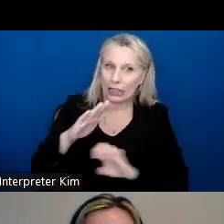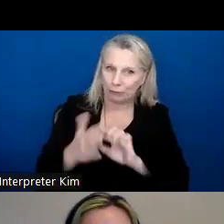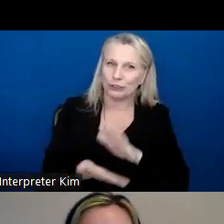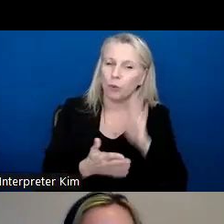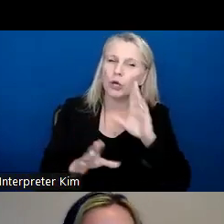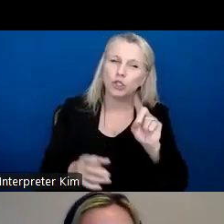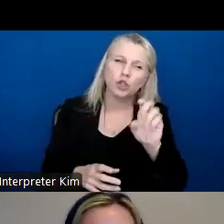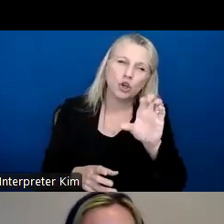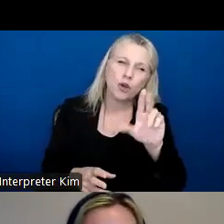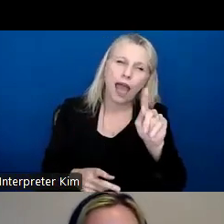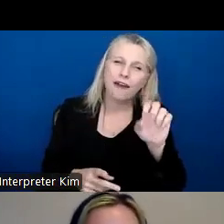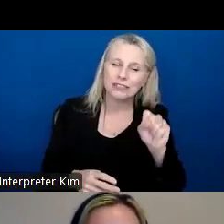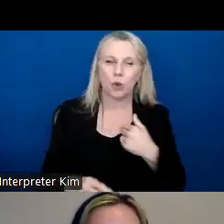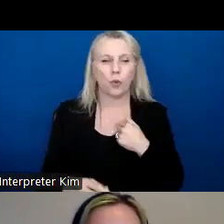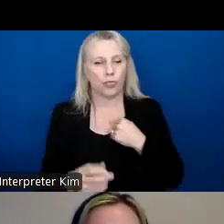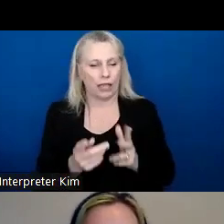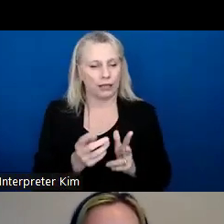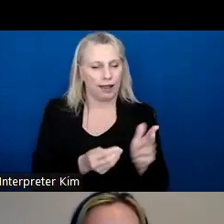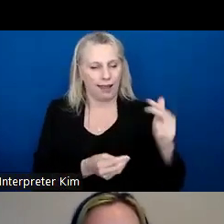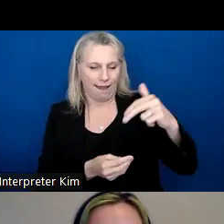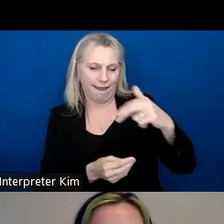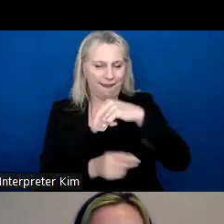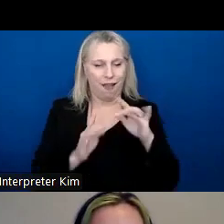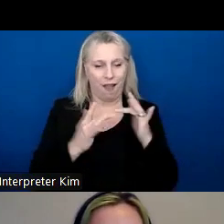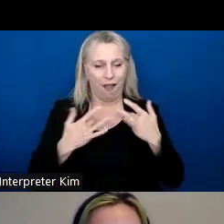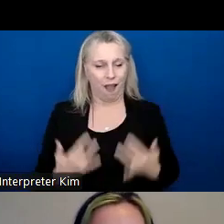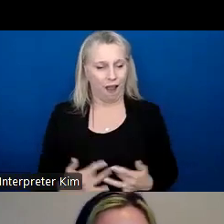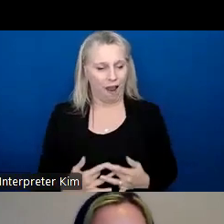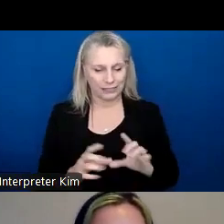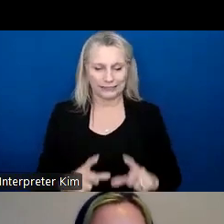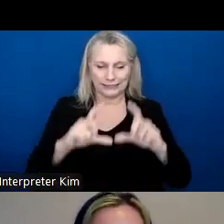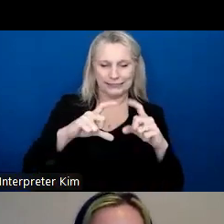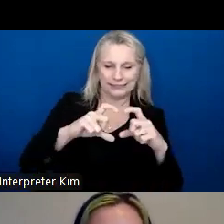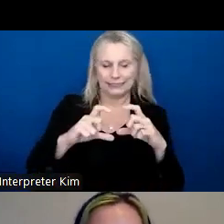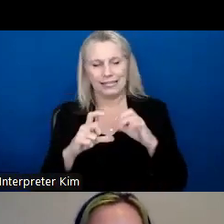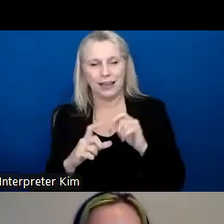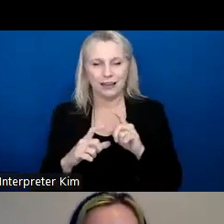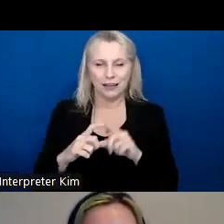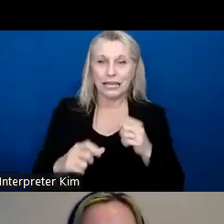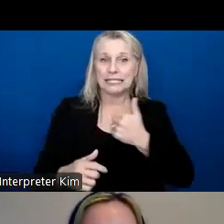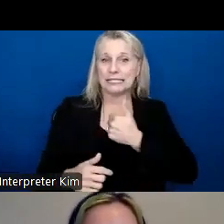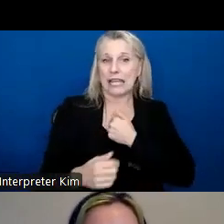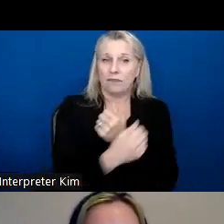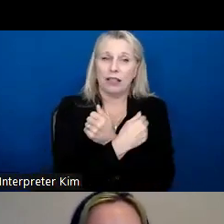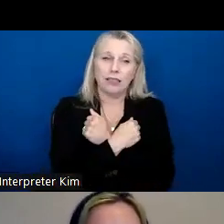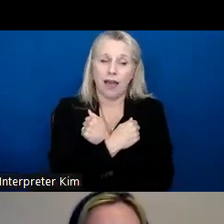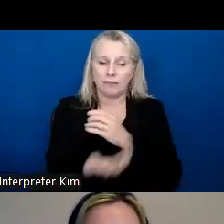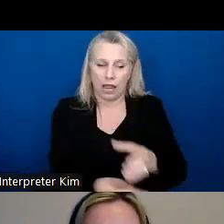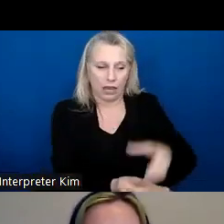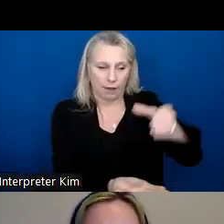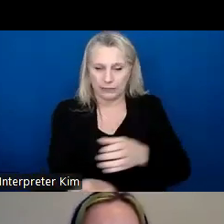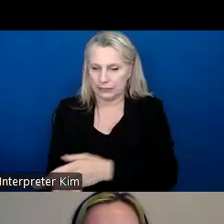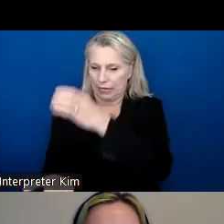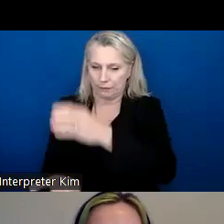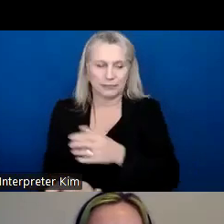crafts. They cut out these little hearts, um, and put it in a little cup and they were making self-love cups. So they had to write things that they